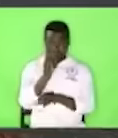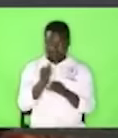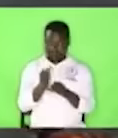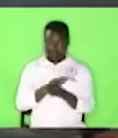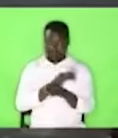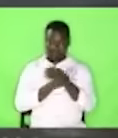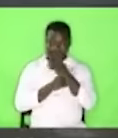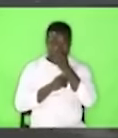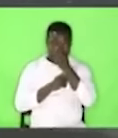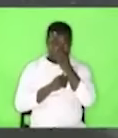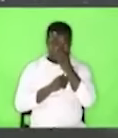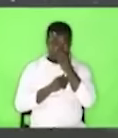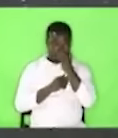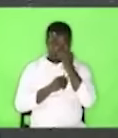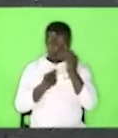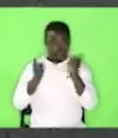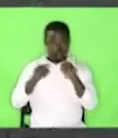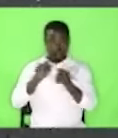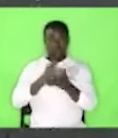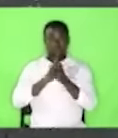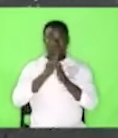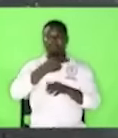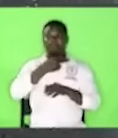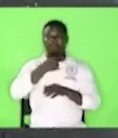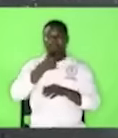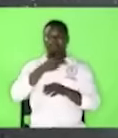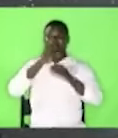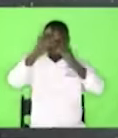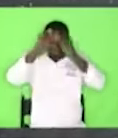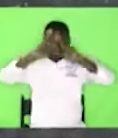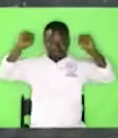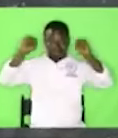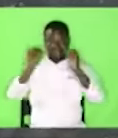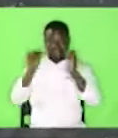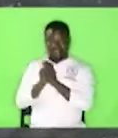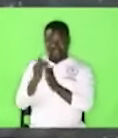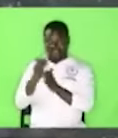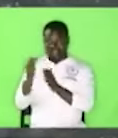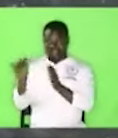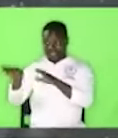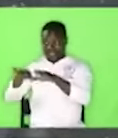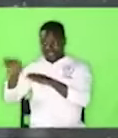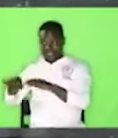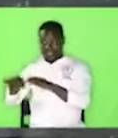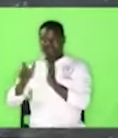Even when you have become a minister of state, that thing that you did will affect you.